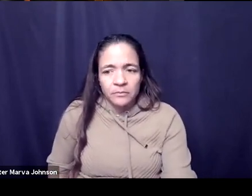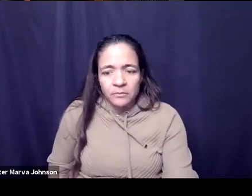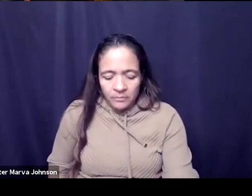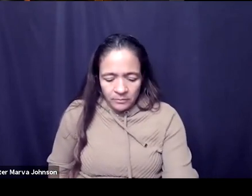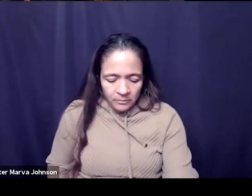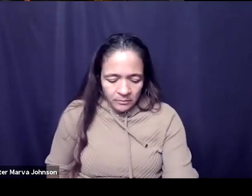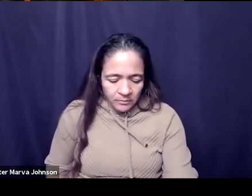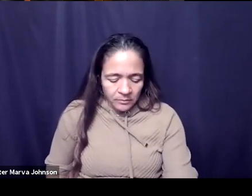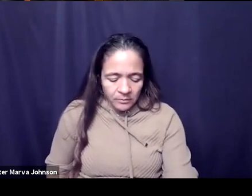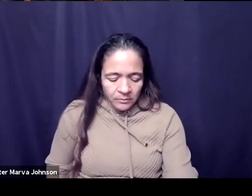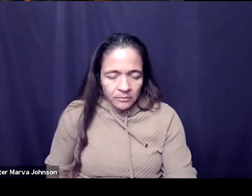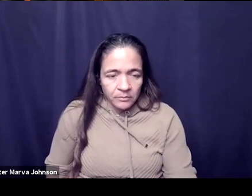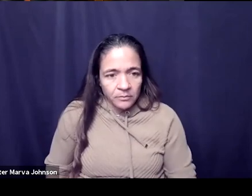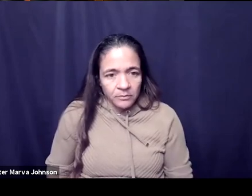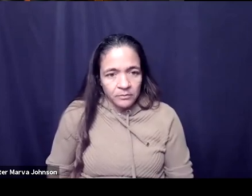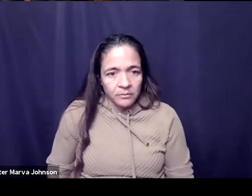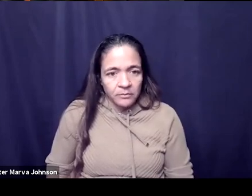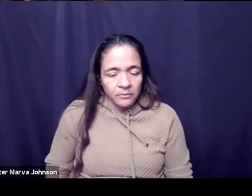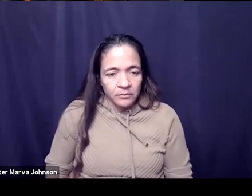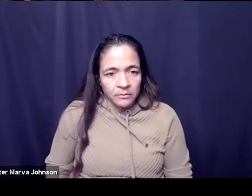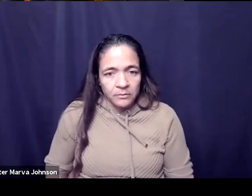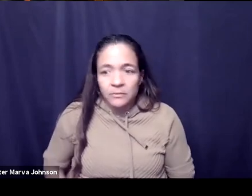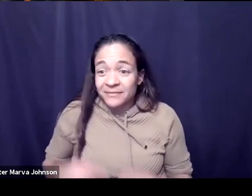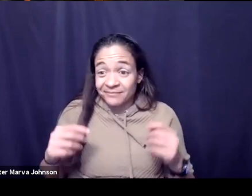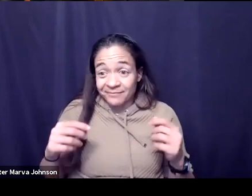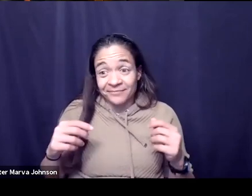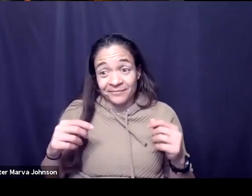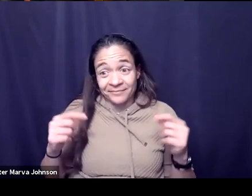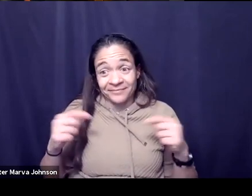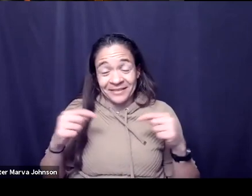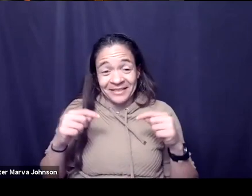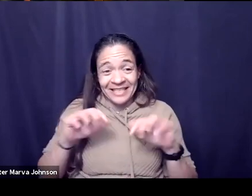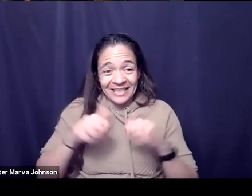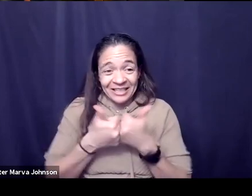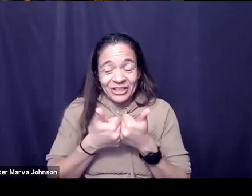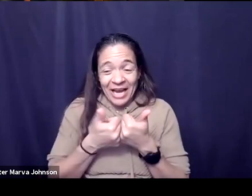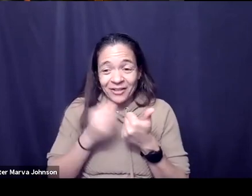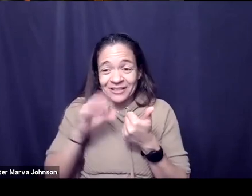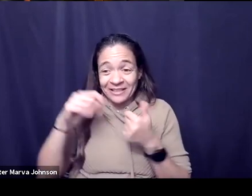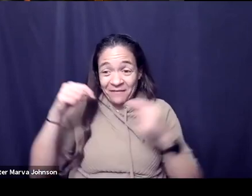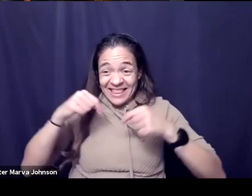well the the challenge of this year is adapting